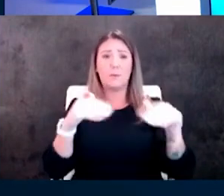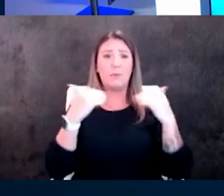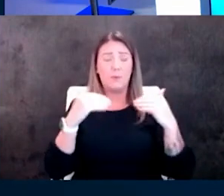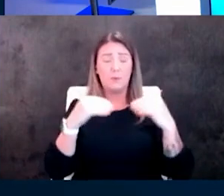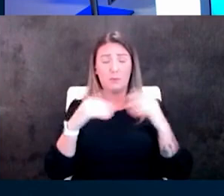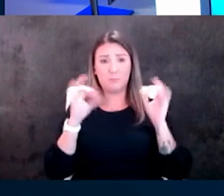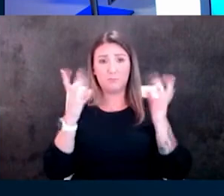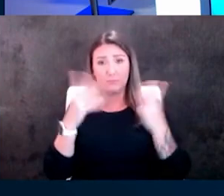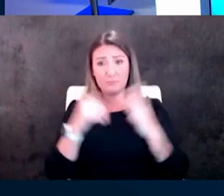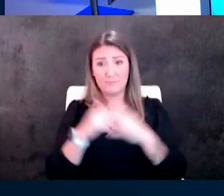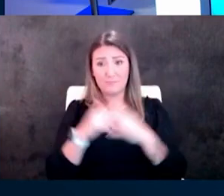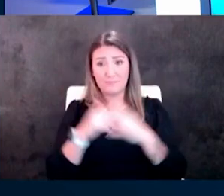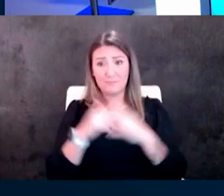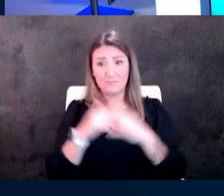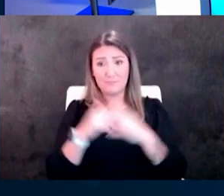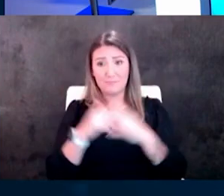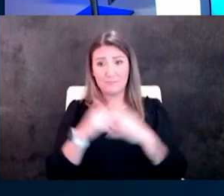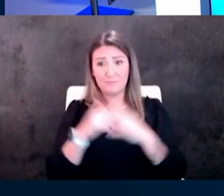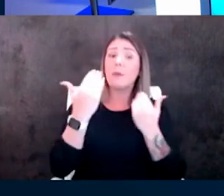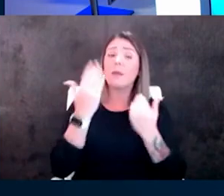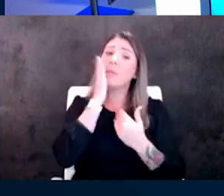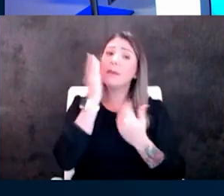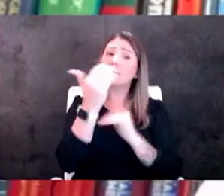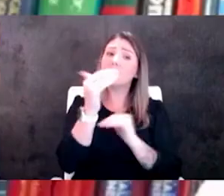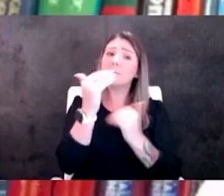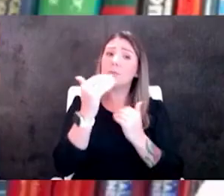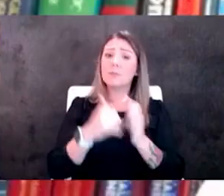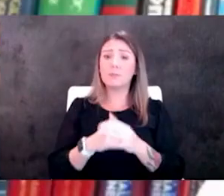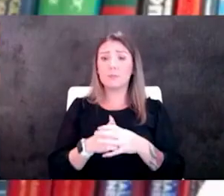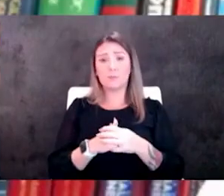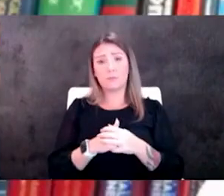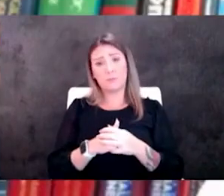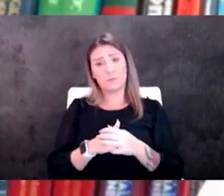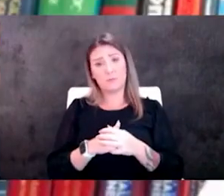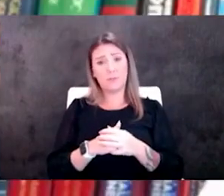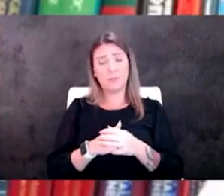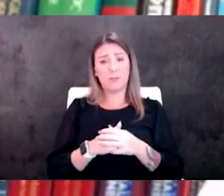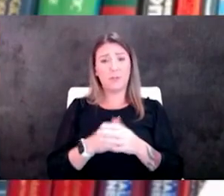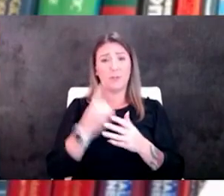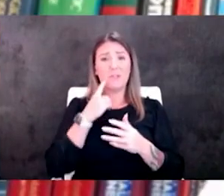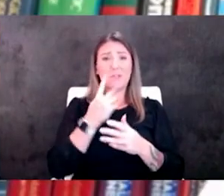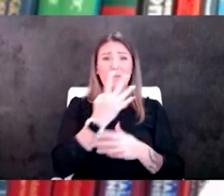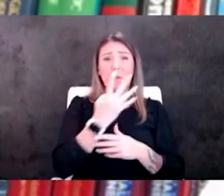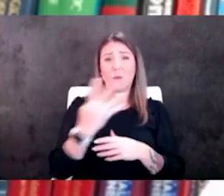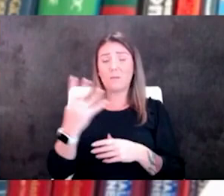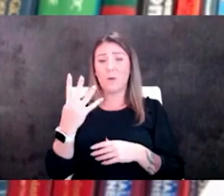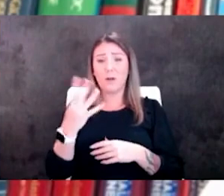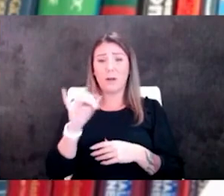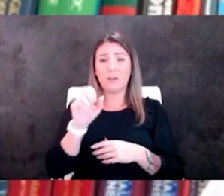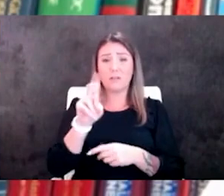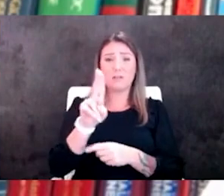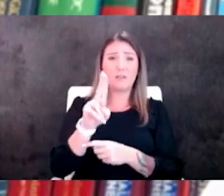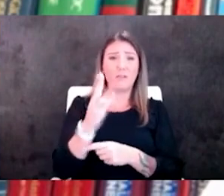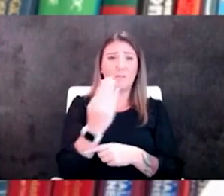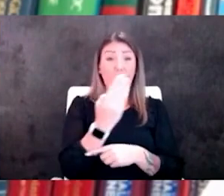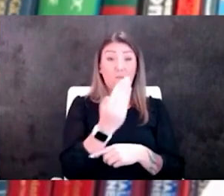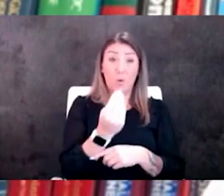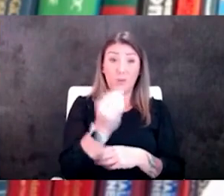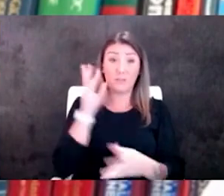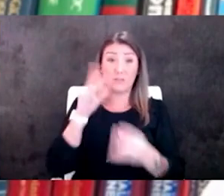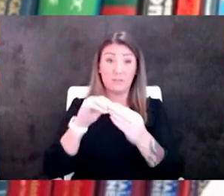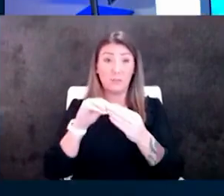limited to right now by staff right now on the floor plus four icu so for 14 beds for basically